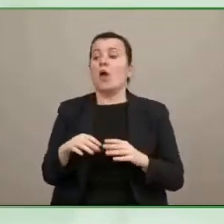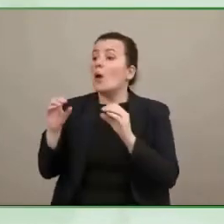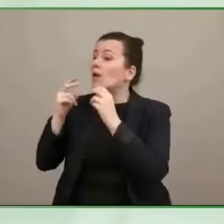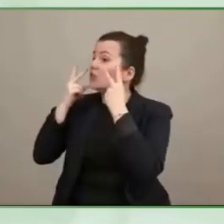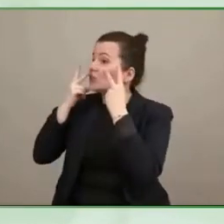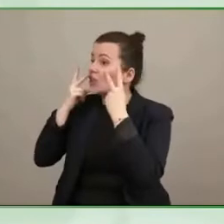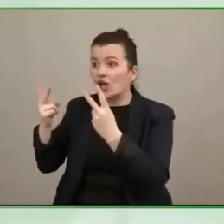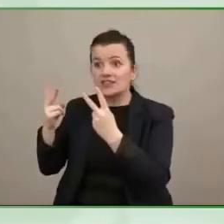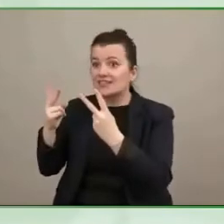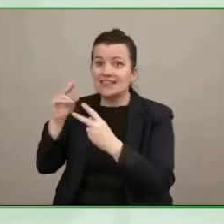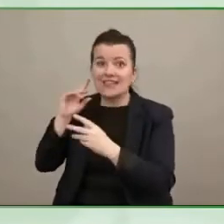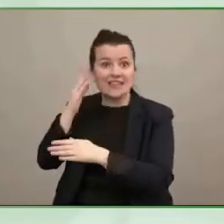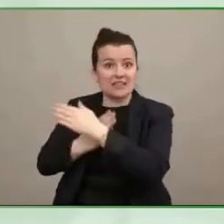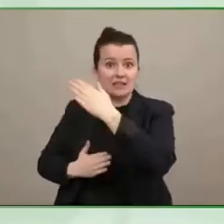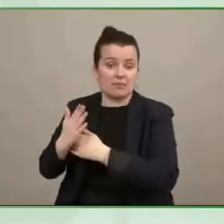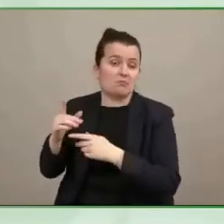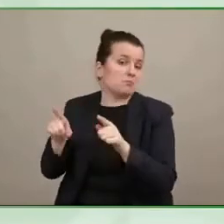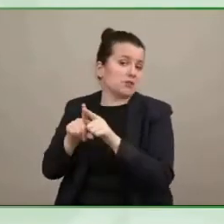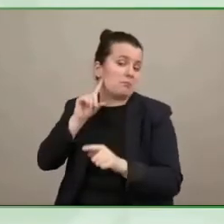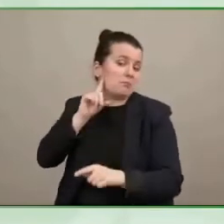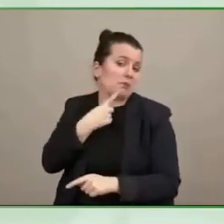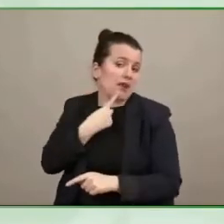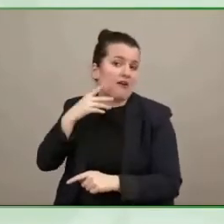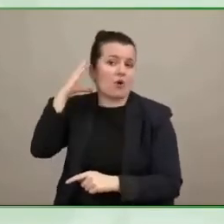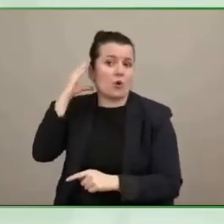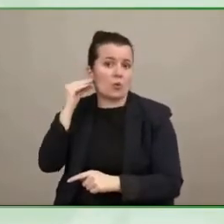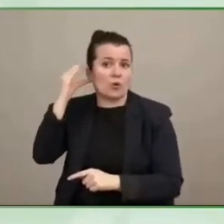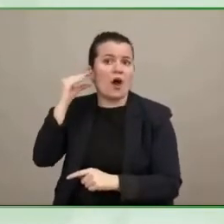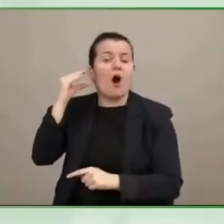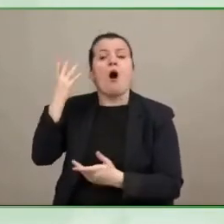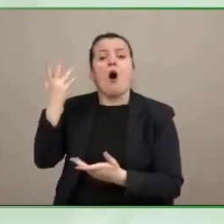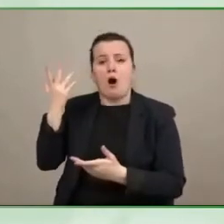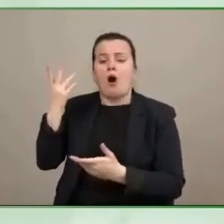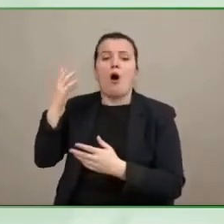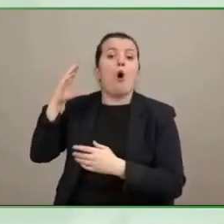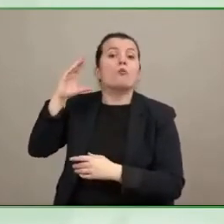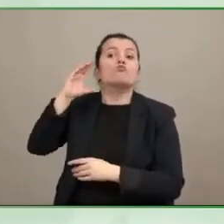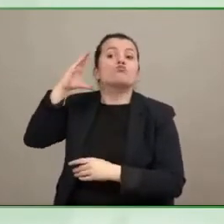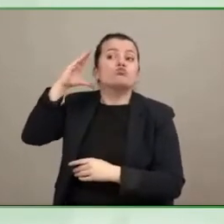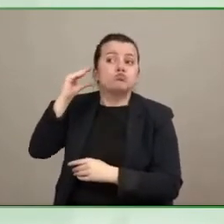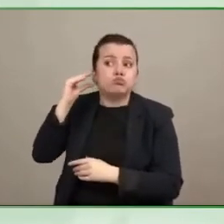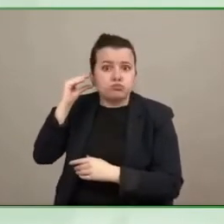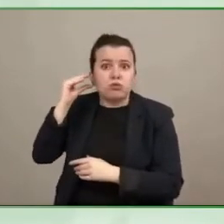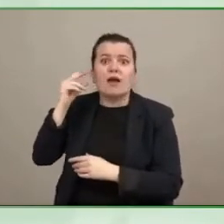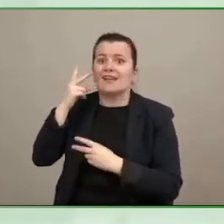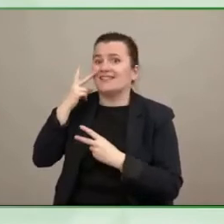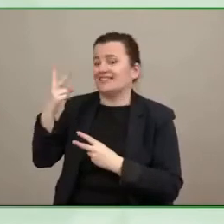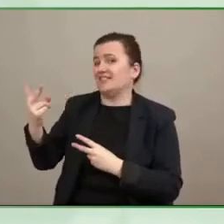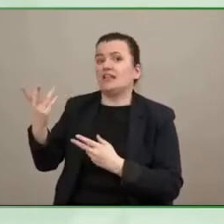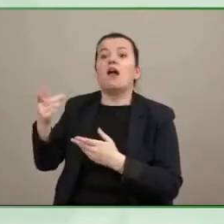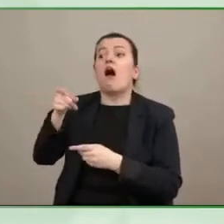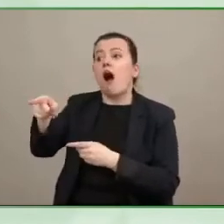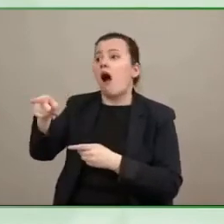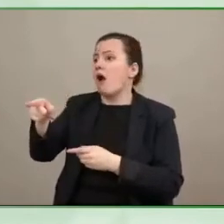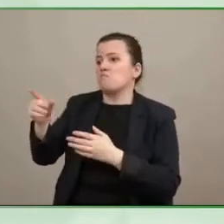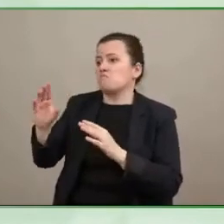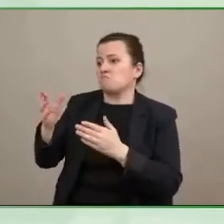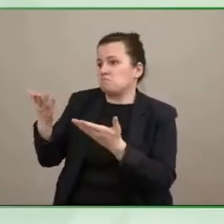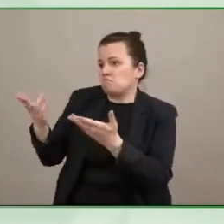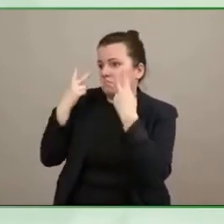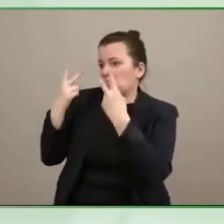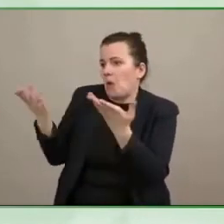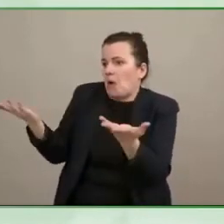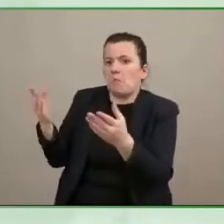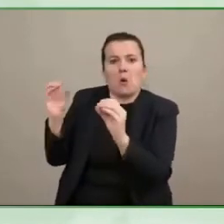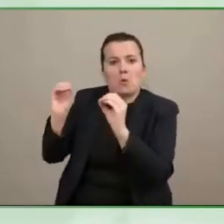invisible disability unless you're deaf and you can see the sign language interpreter like you can in the corner but when you